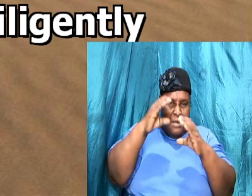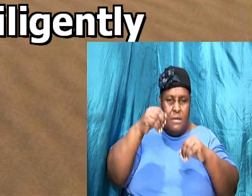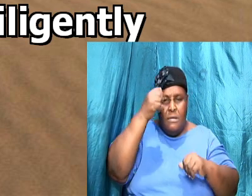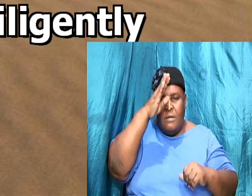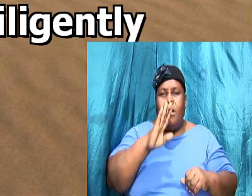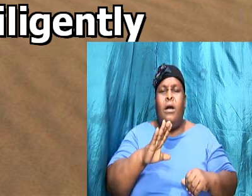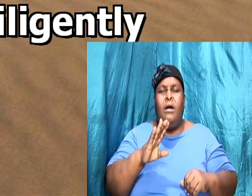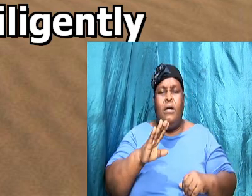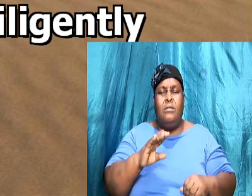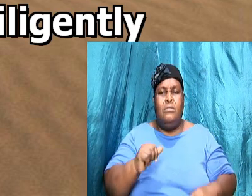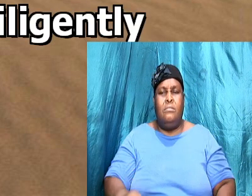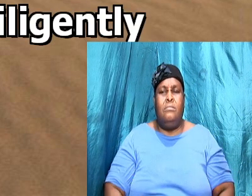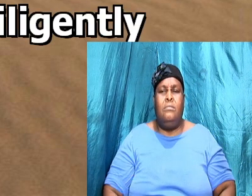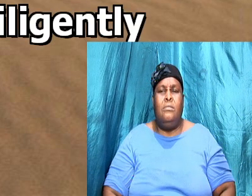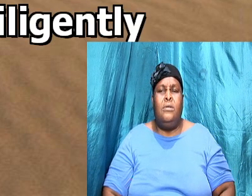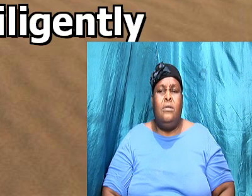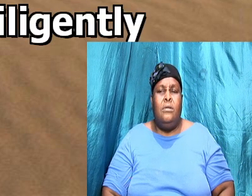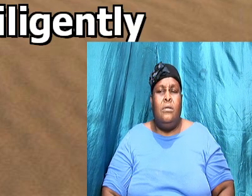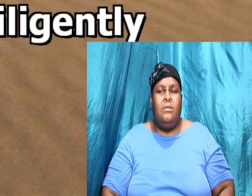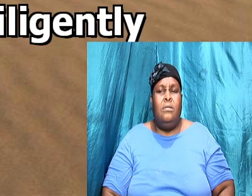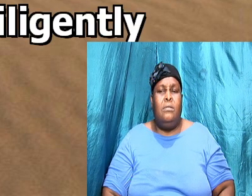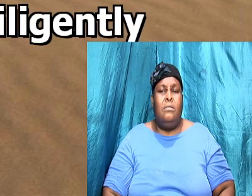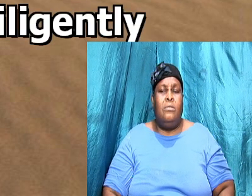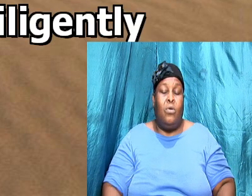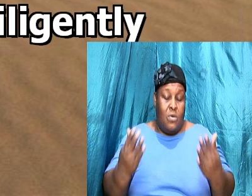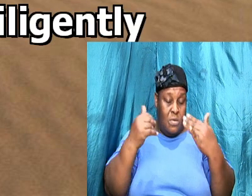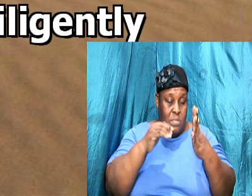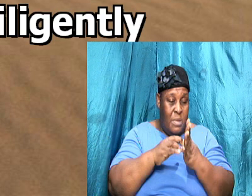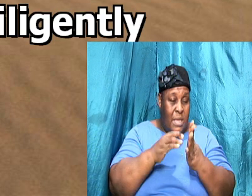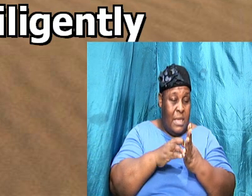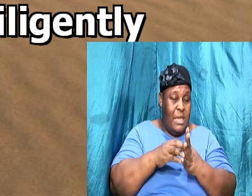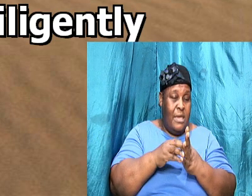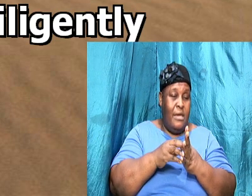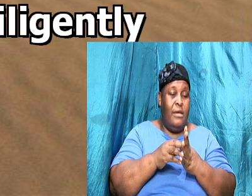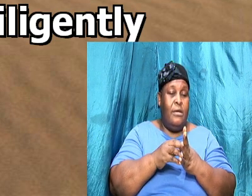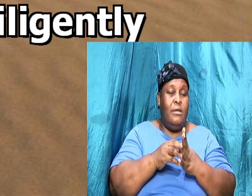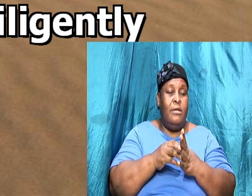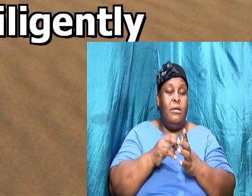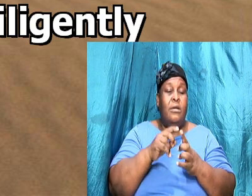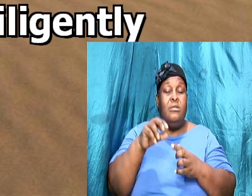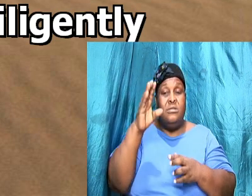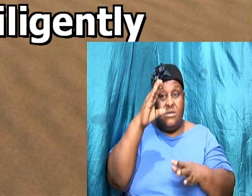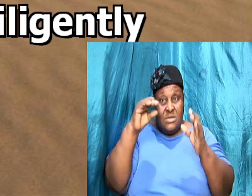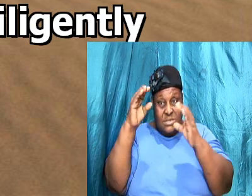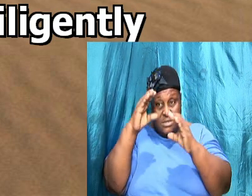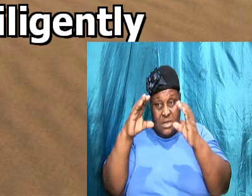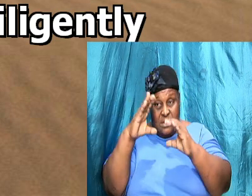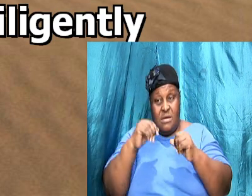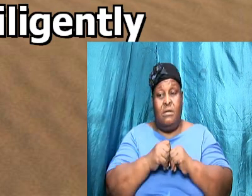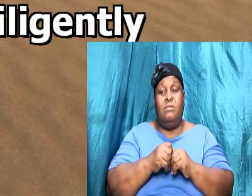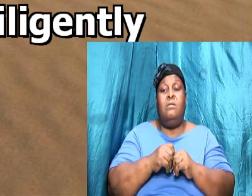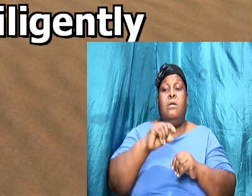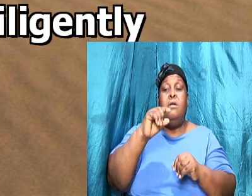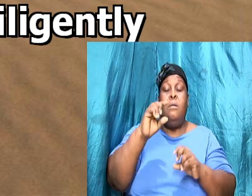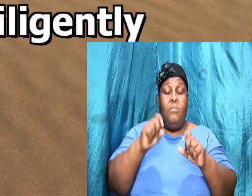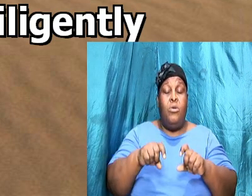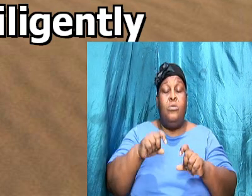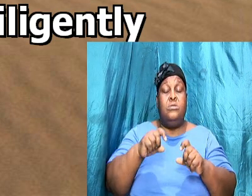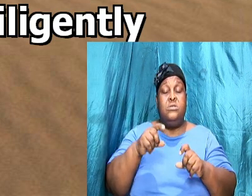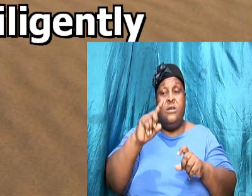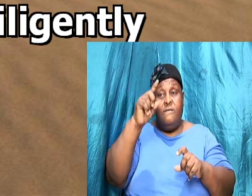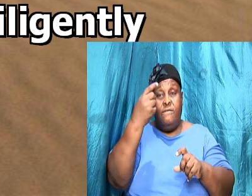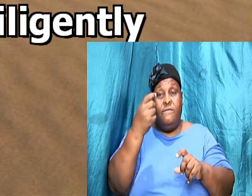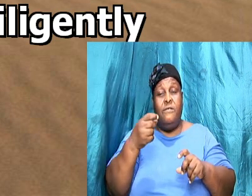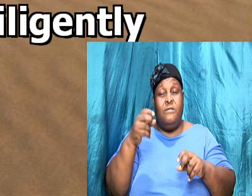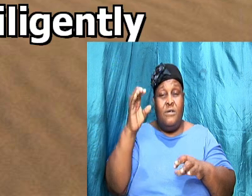him you see it come back to the seeking like I was talking to us about the first week that we must seek the Lord if we